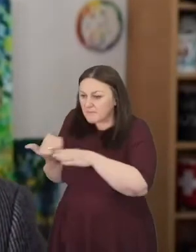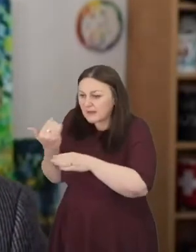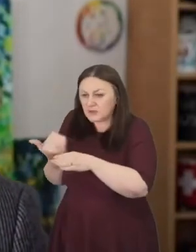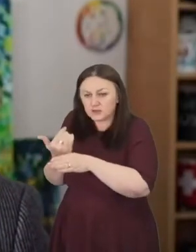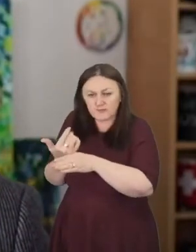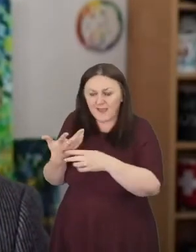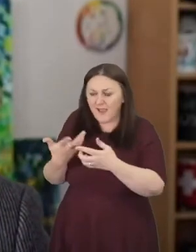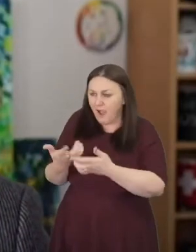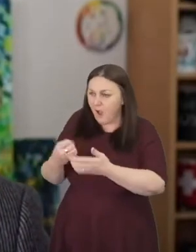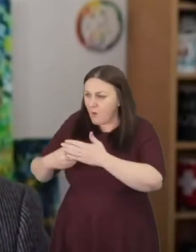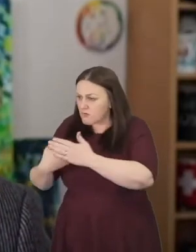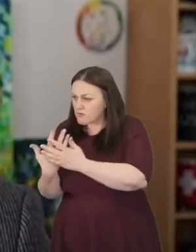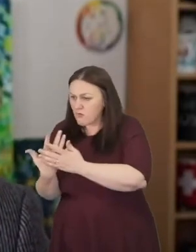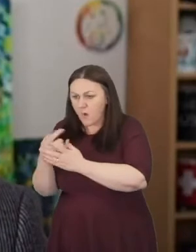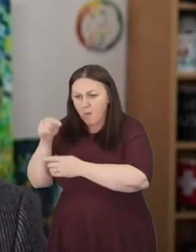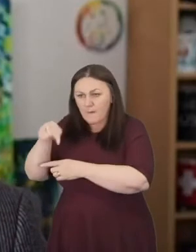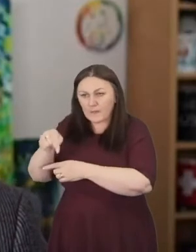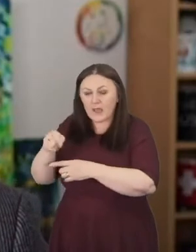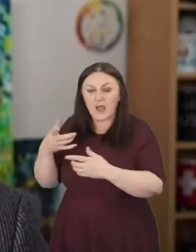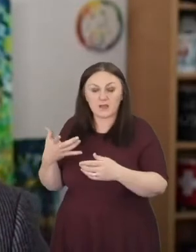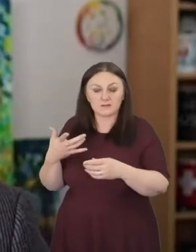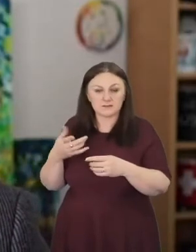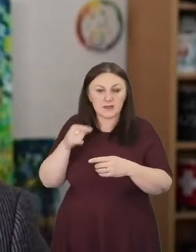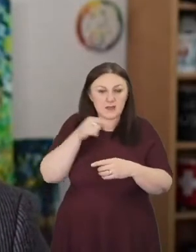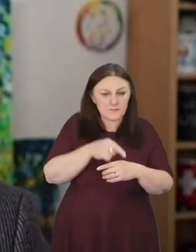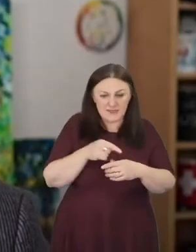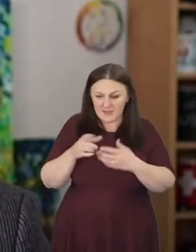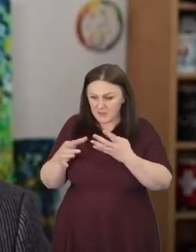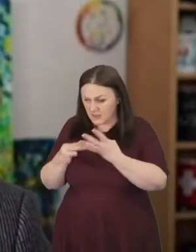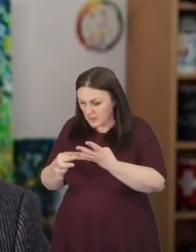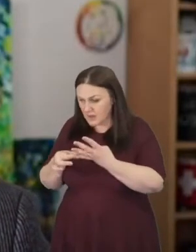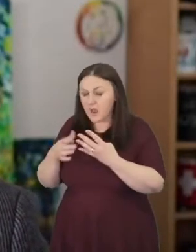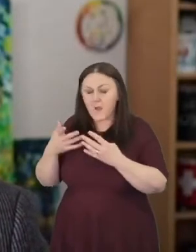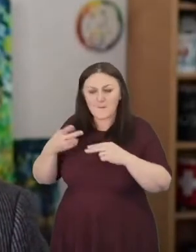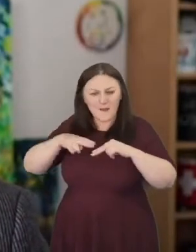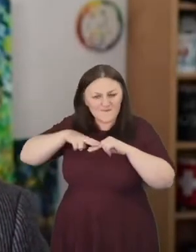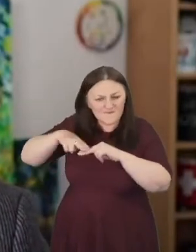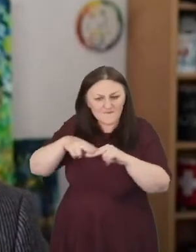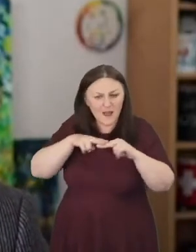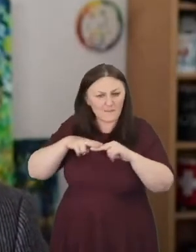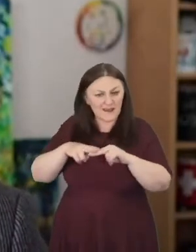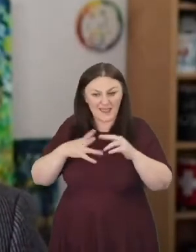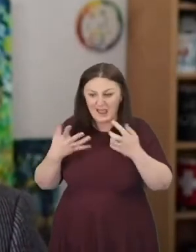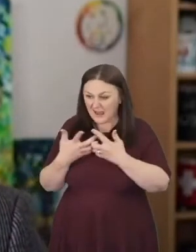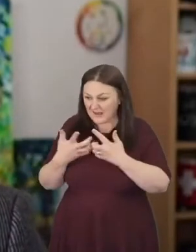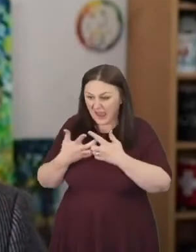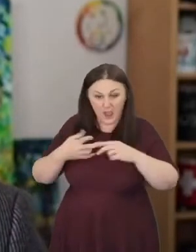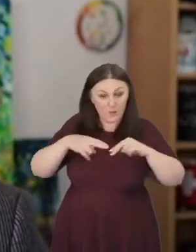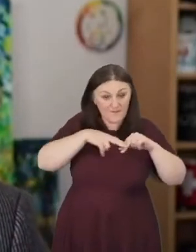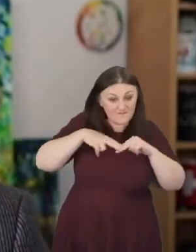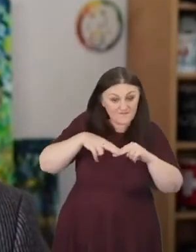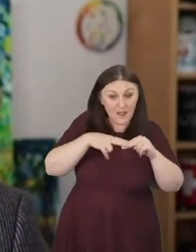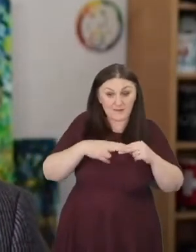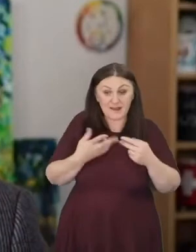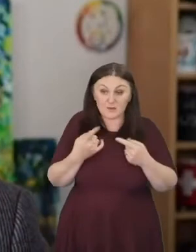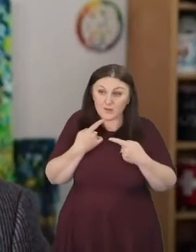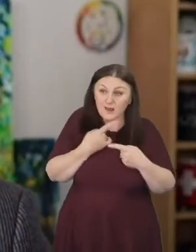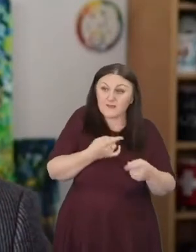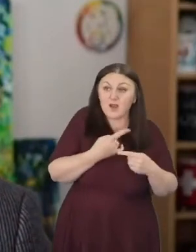had a pack around family and how to evangelize as a family unit in Gareth and Mitchell Owen